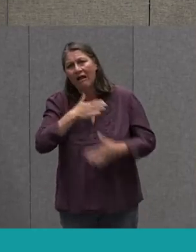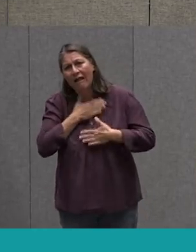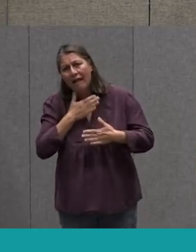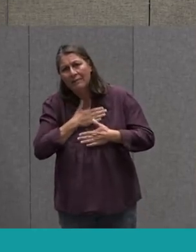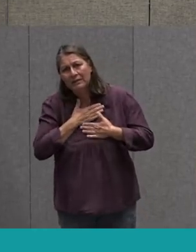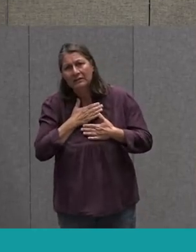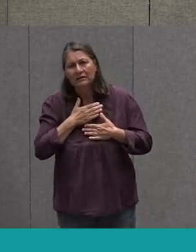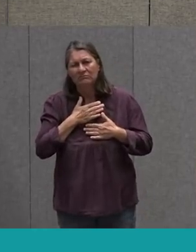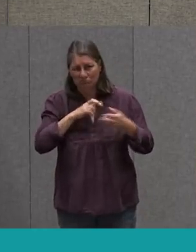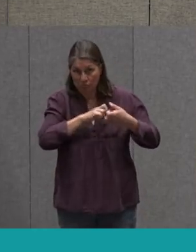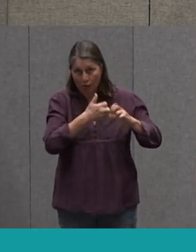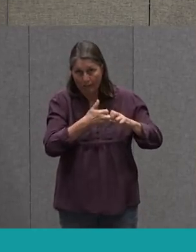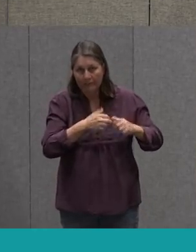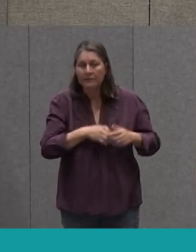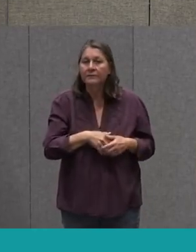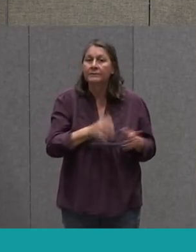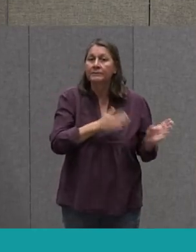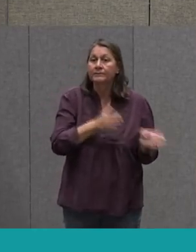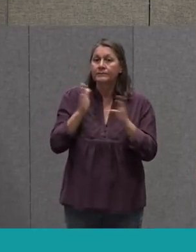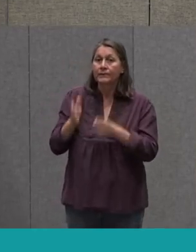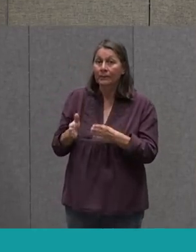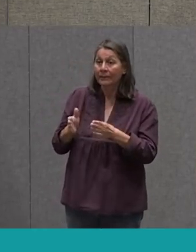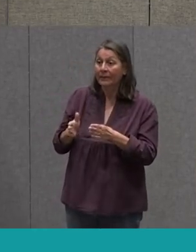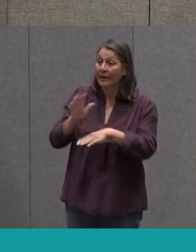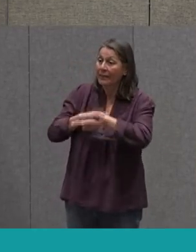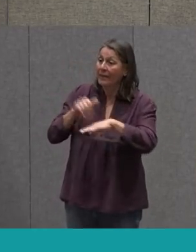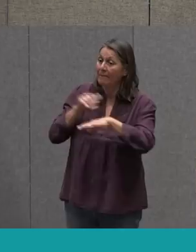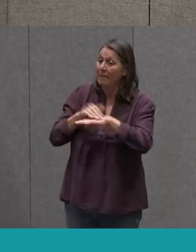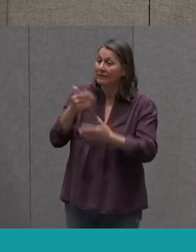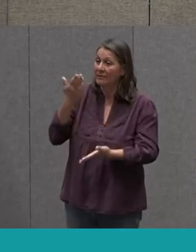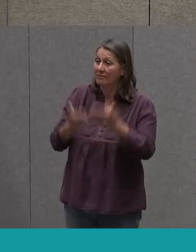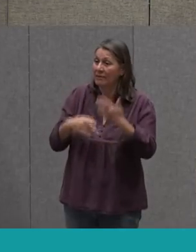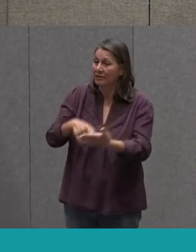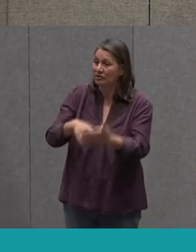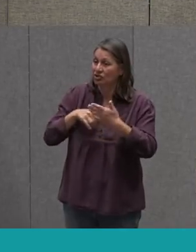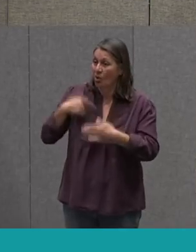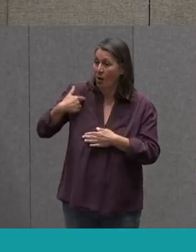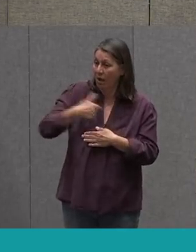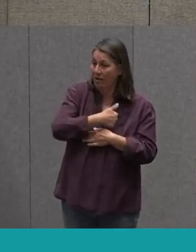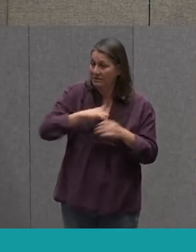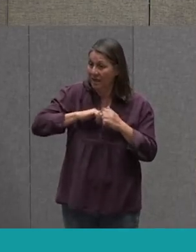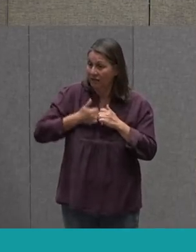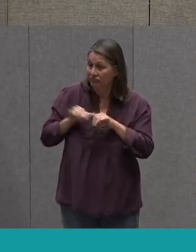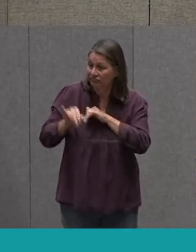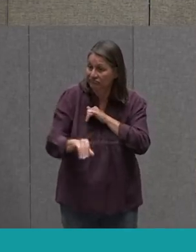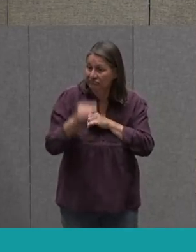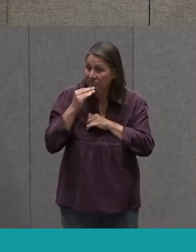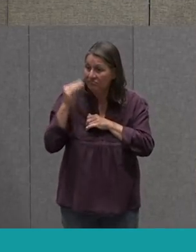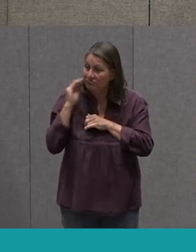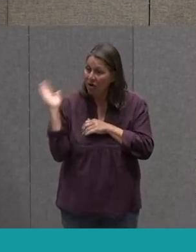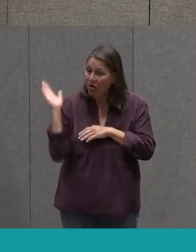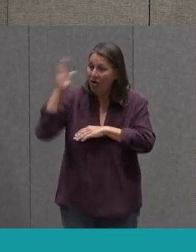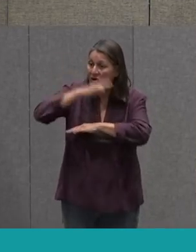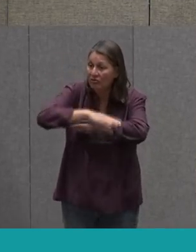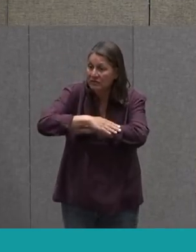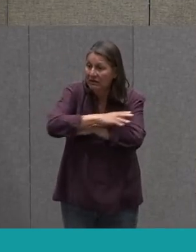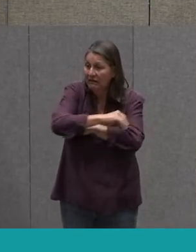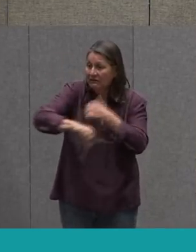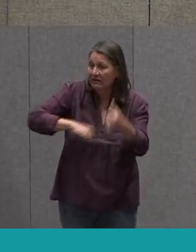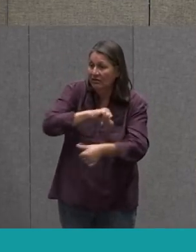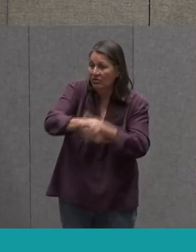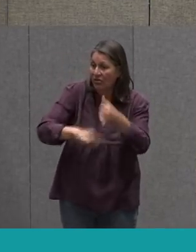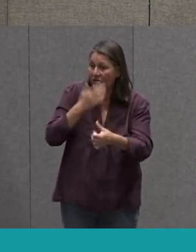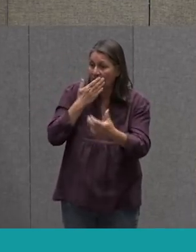Solution Is That The Pets Might Be The Ones That Show Us Really What It's Like To Stay Home All Day And Get Along With Each Other